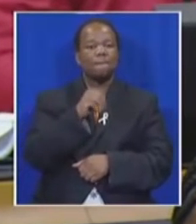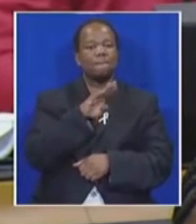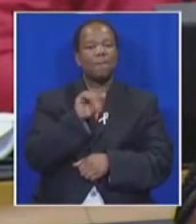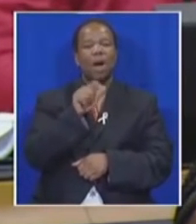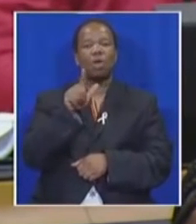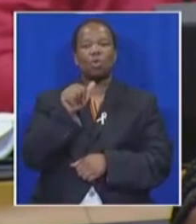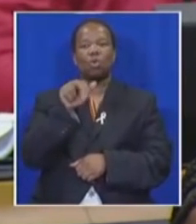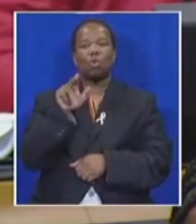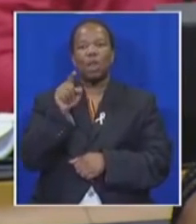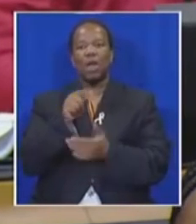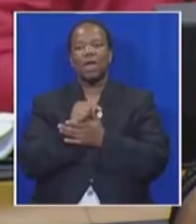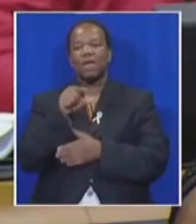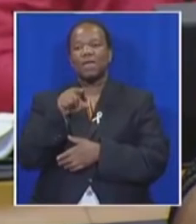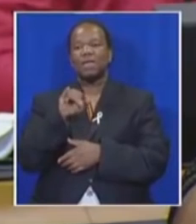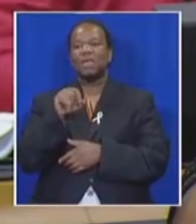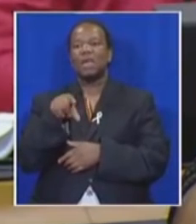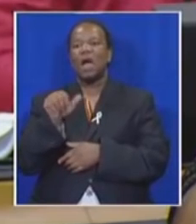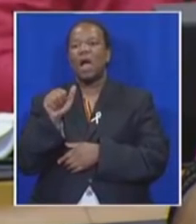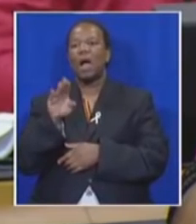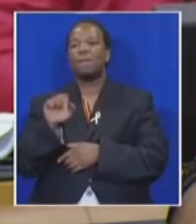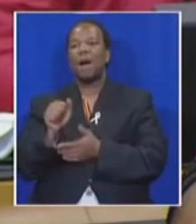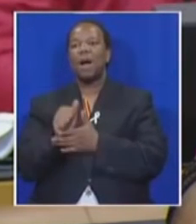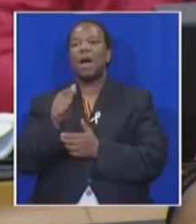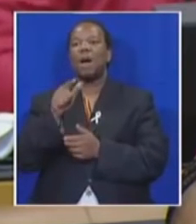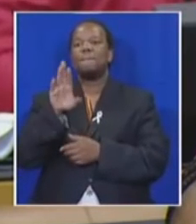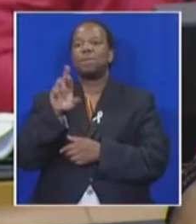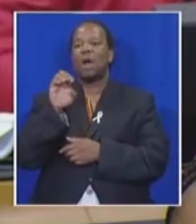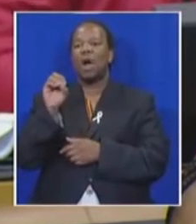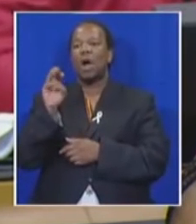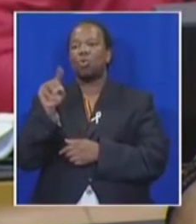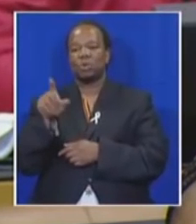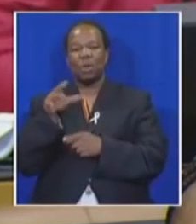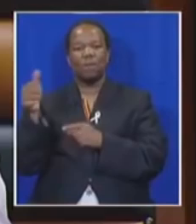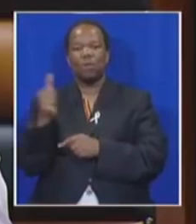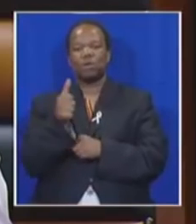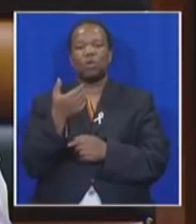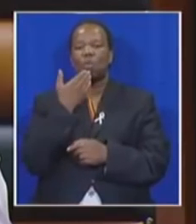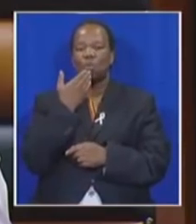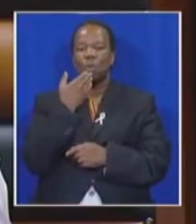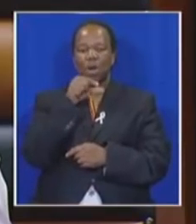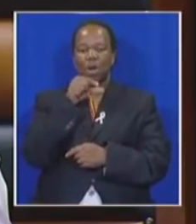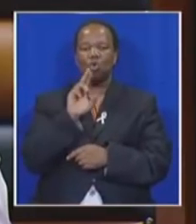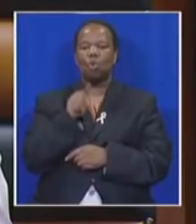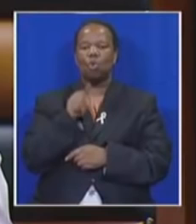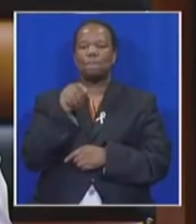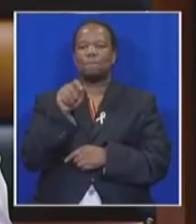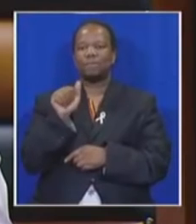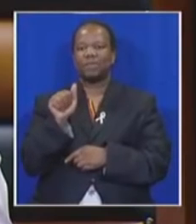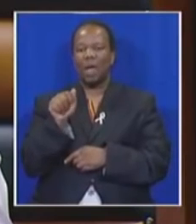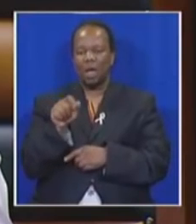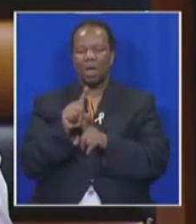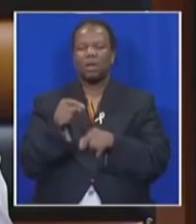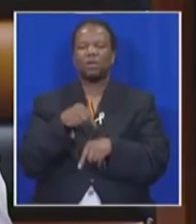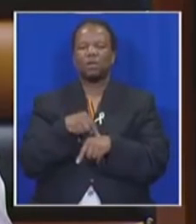they appointed Malusi Gigaaba, they appointed Lynn Brown, they appointed Desmond Royer. The your time has